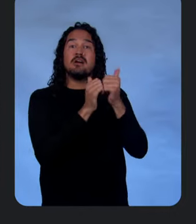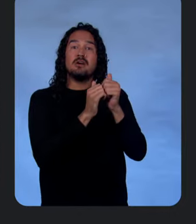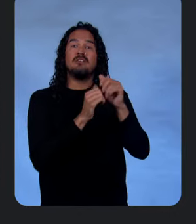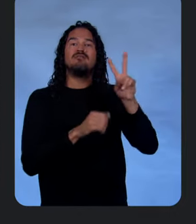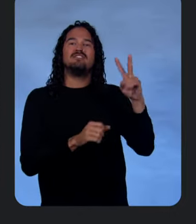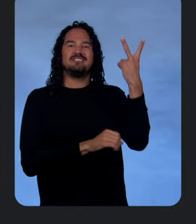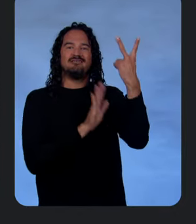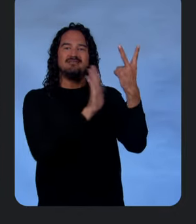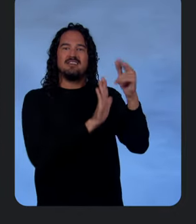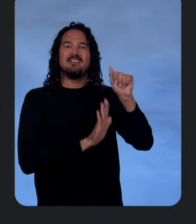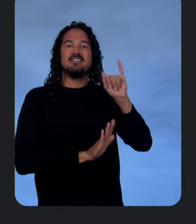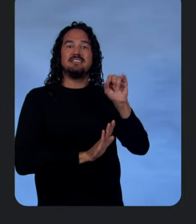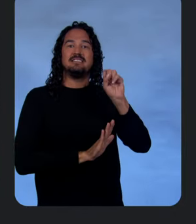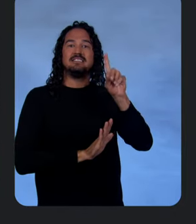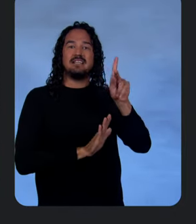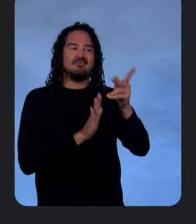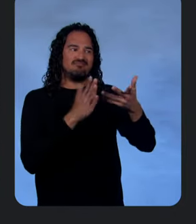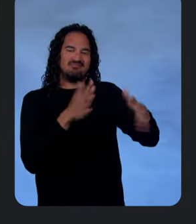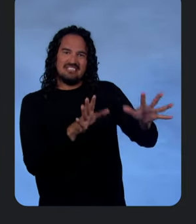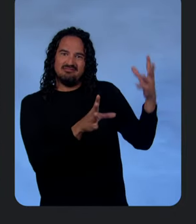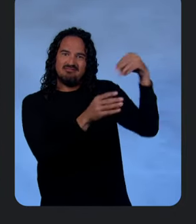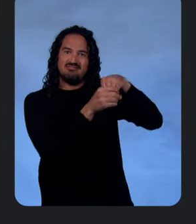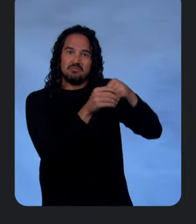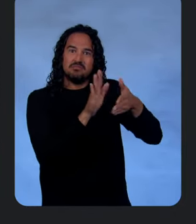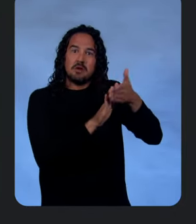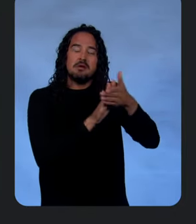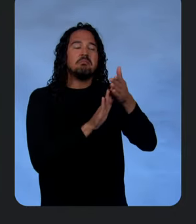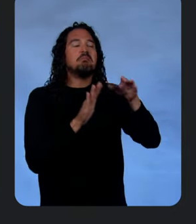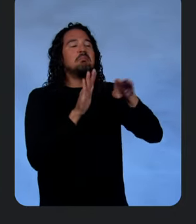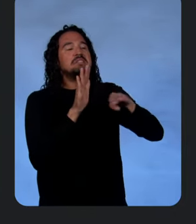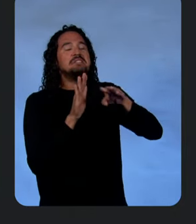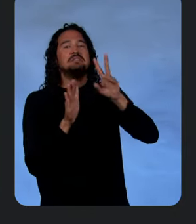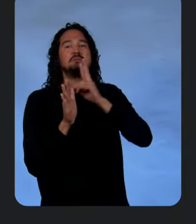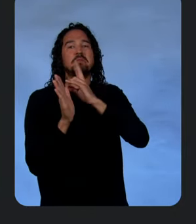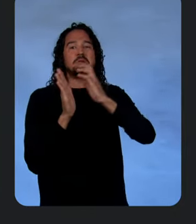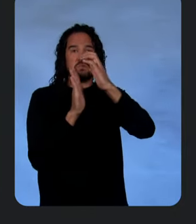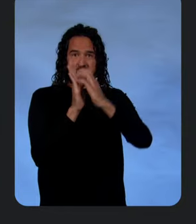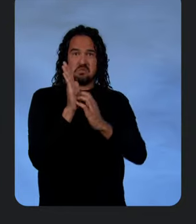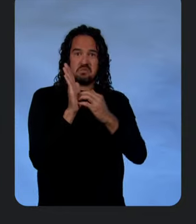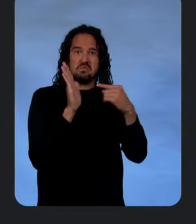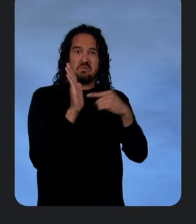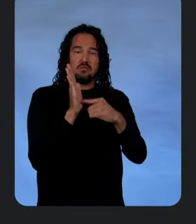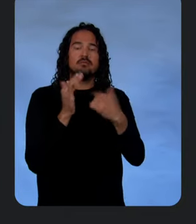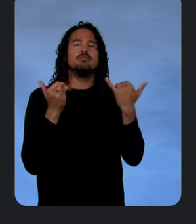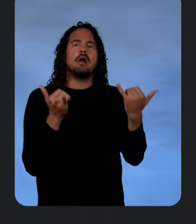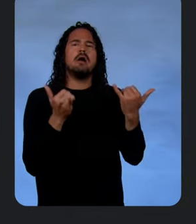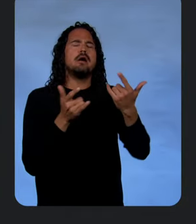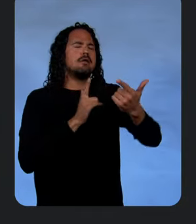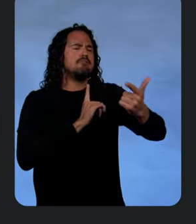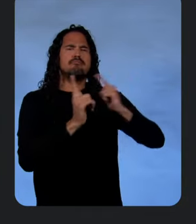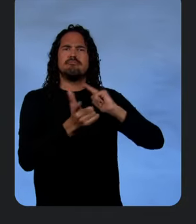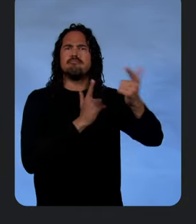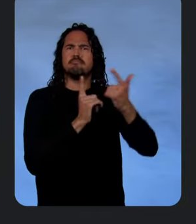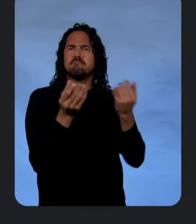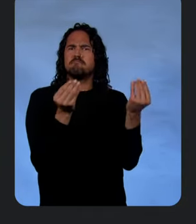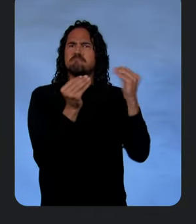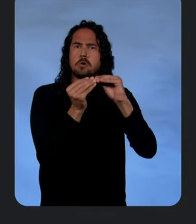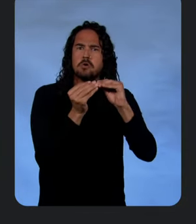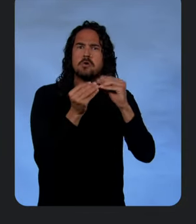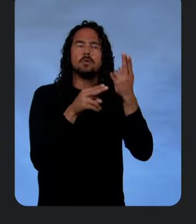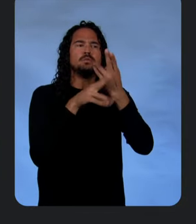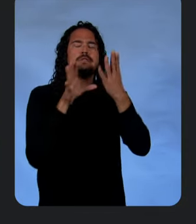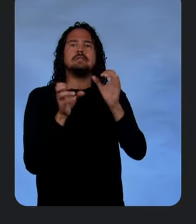already running, as well as some basic code from Gemini. Let's make this interactive with the ability for users to select their